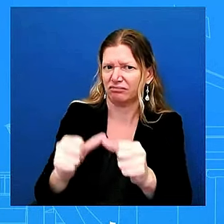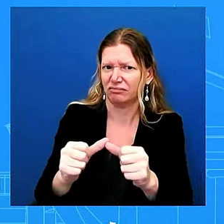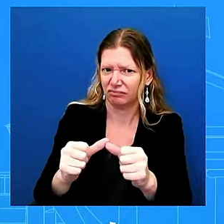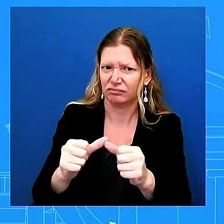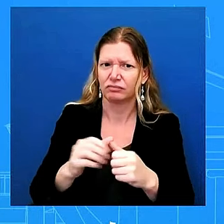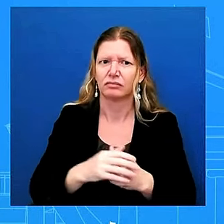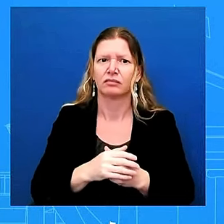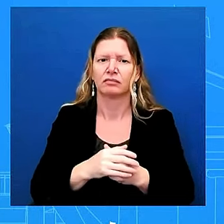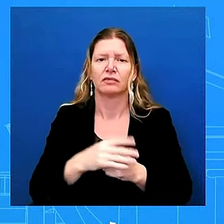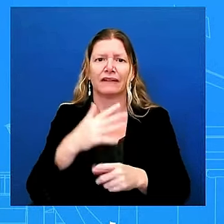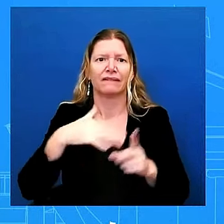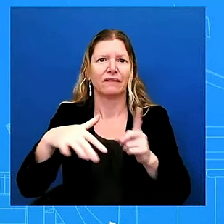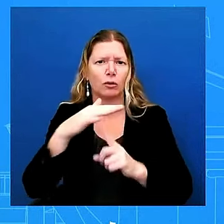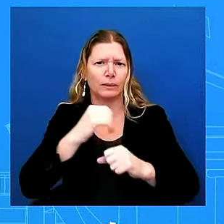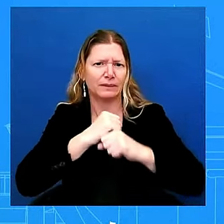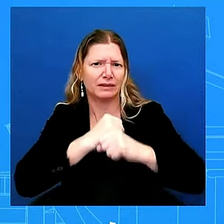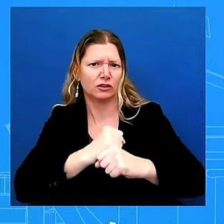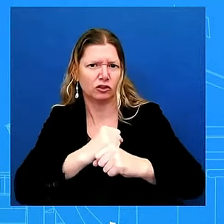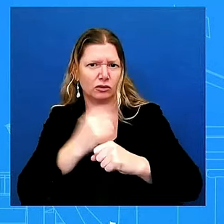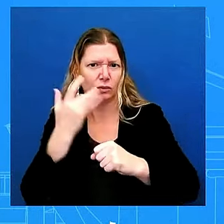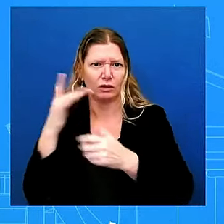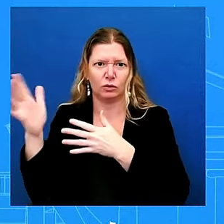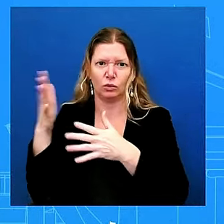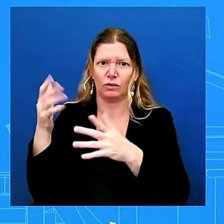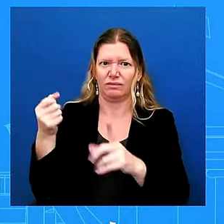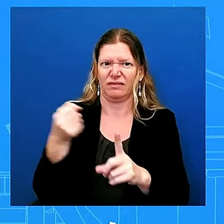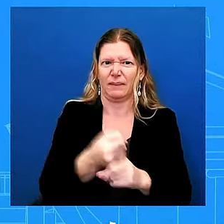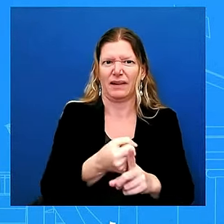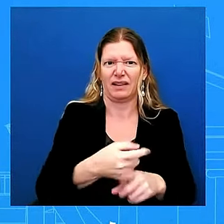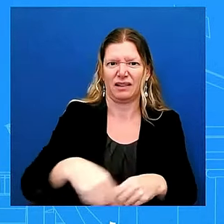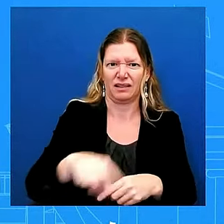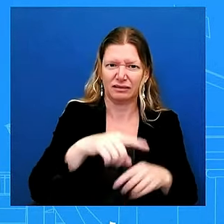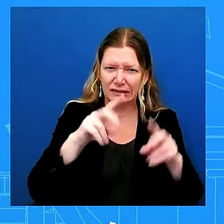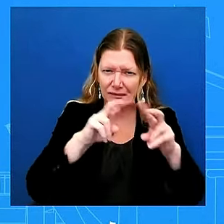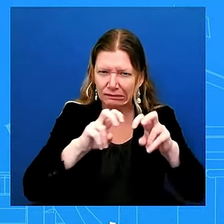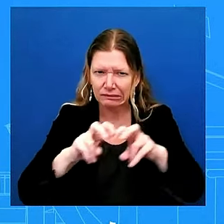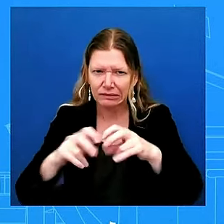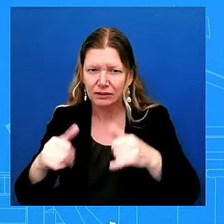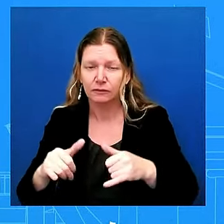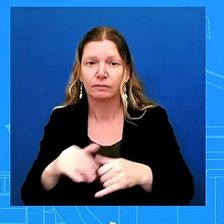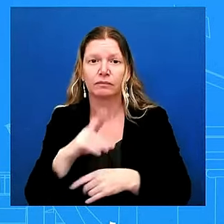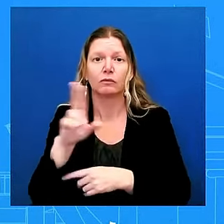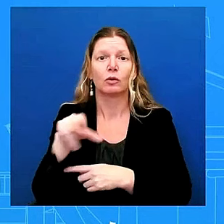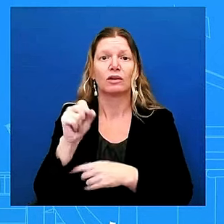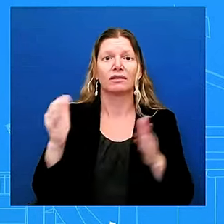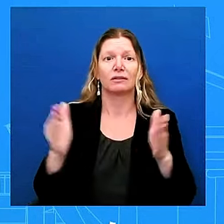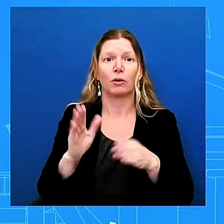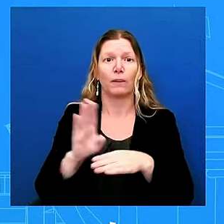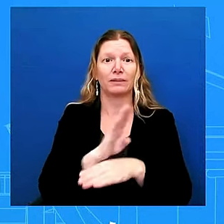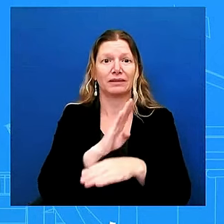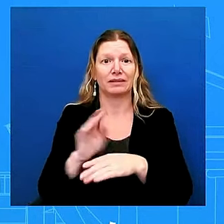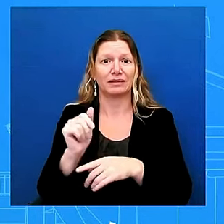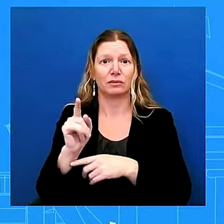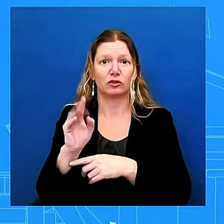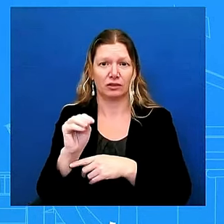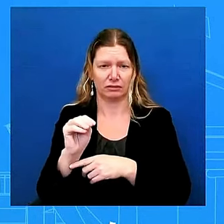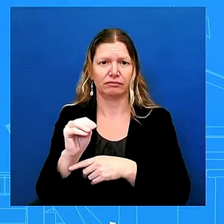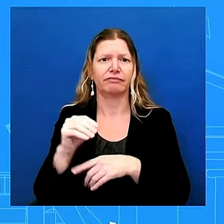administration has also deployed more than 50 personnel to support survivors and small businesses as they recover from the hurricane